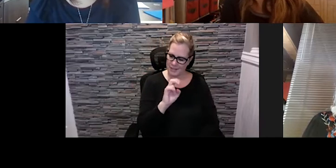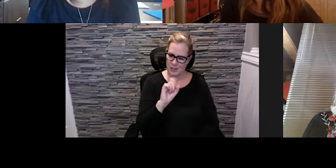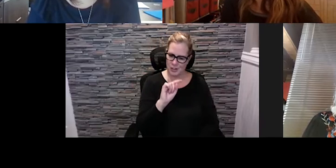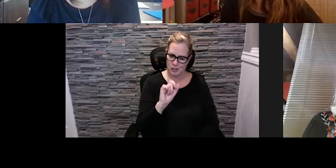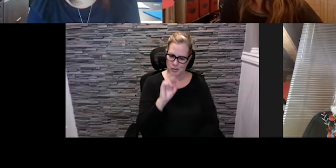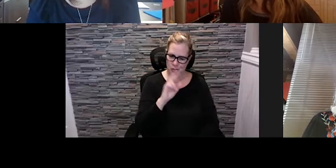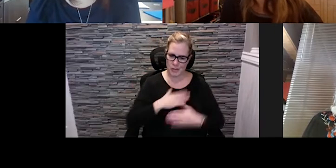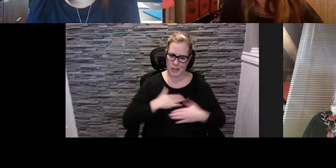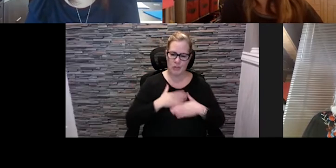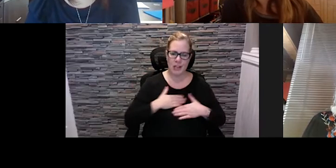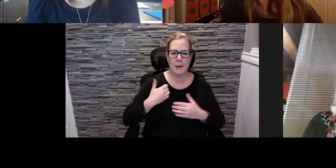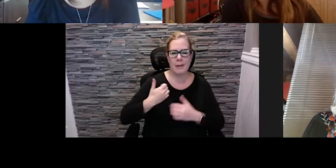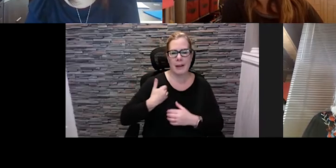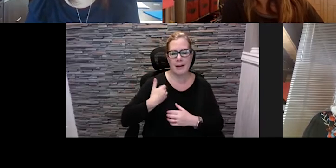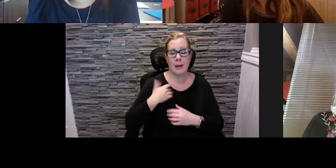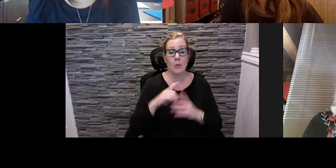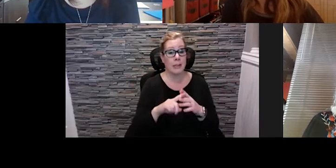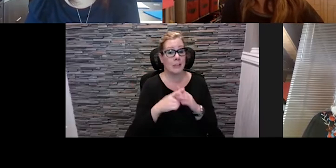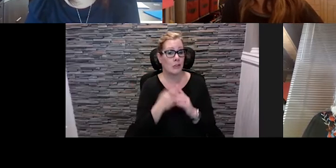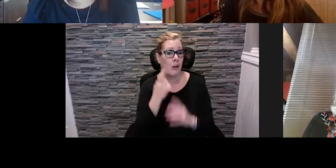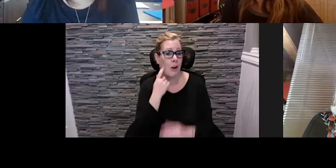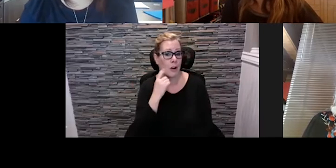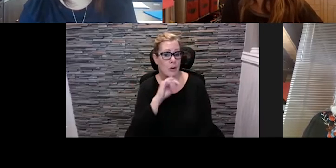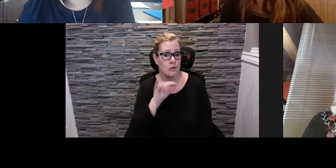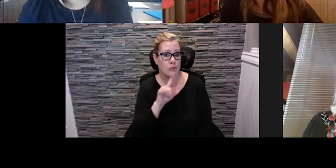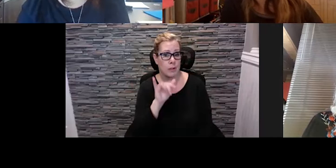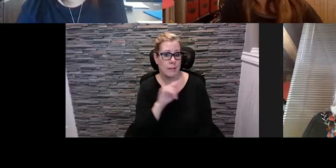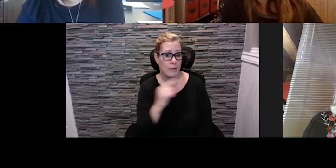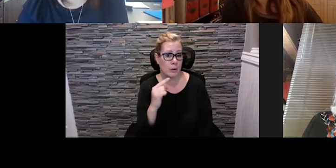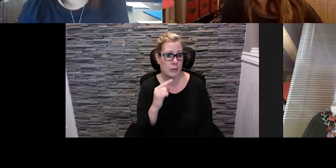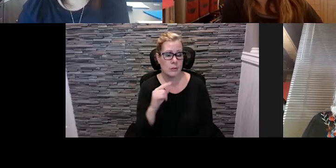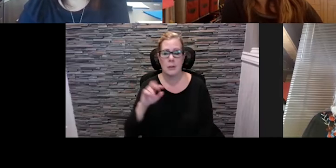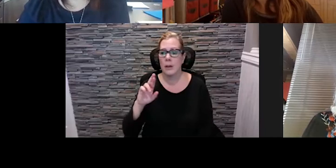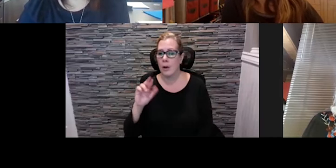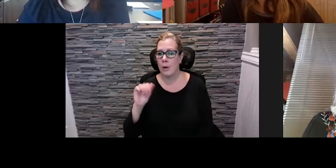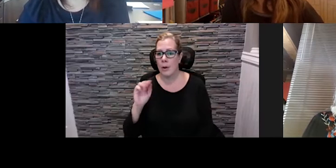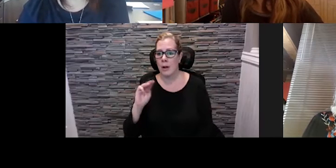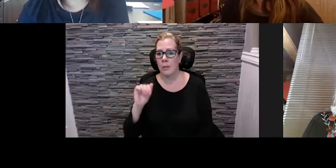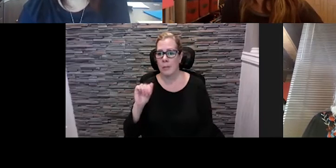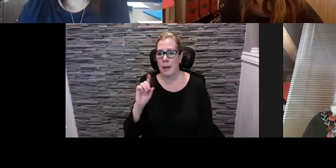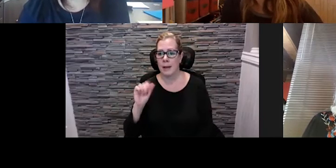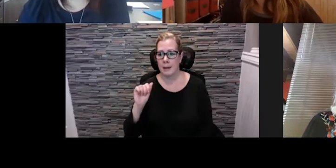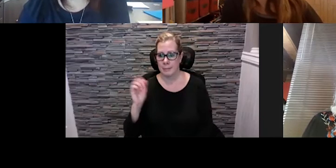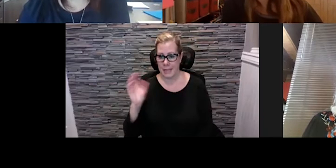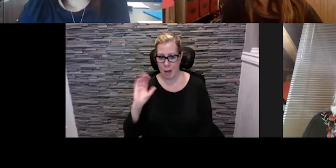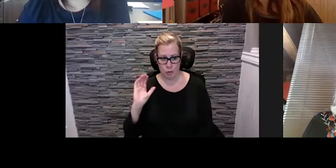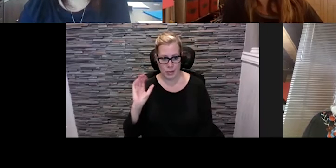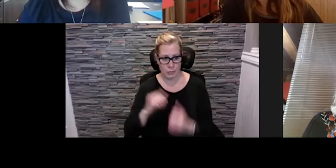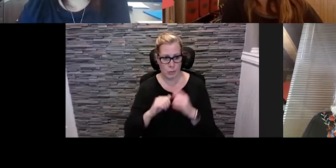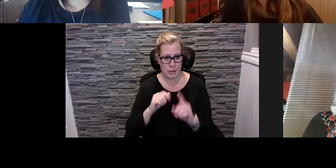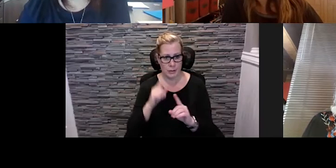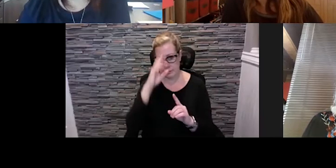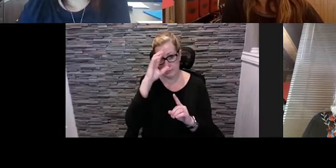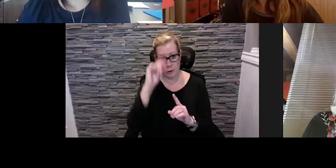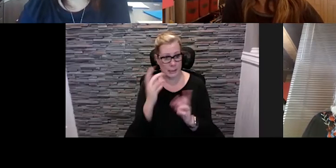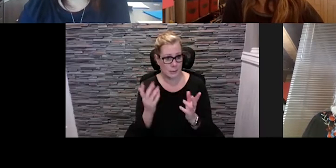up july 1st at the ramada plaza calgary downtown with this concept it uh turned out to be the first